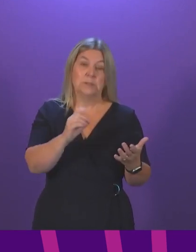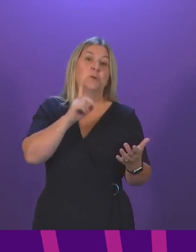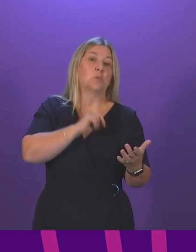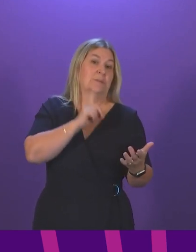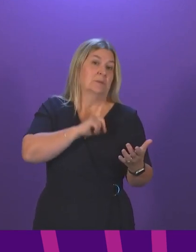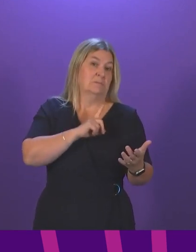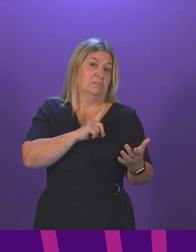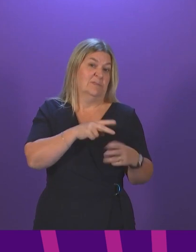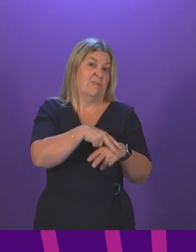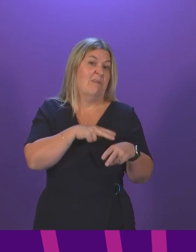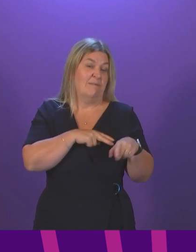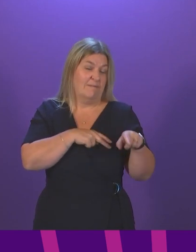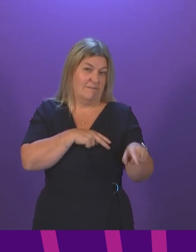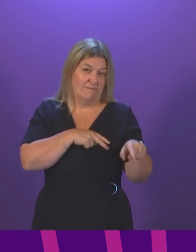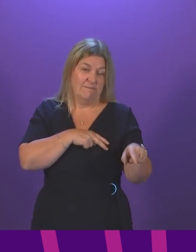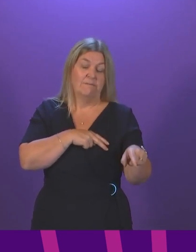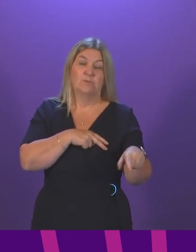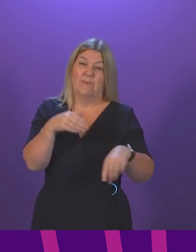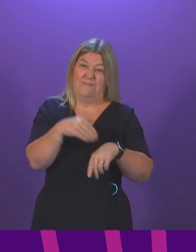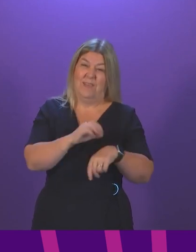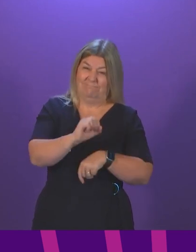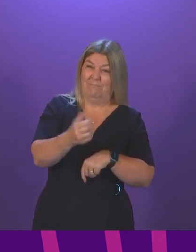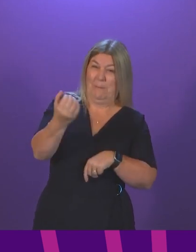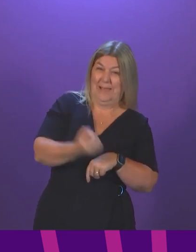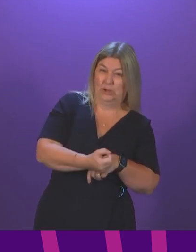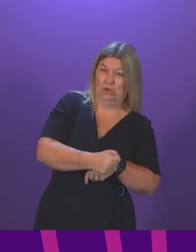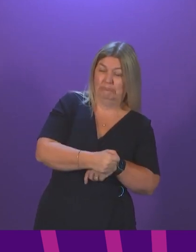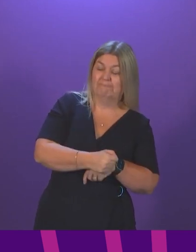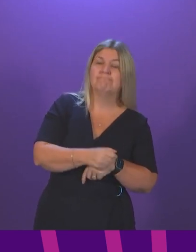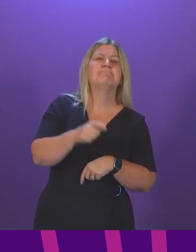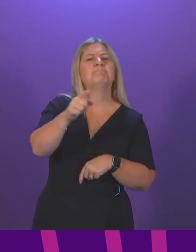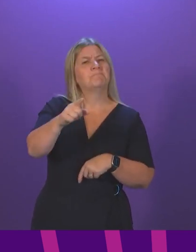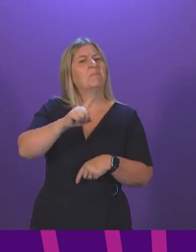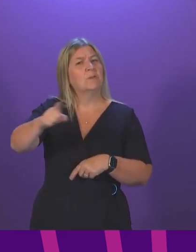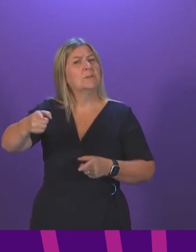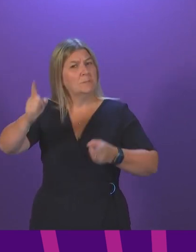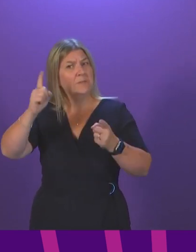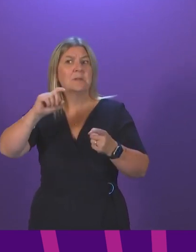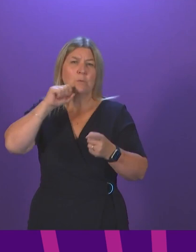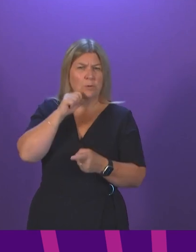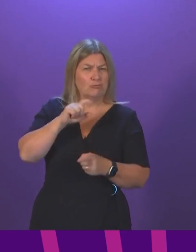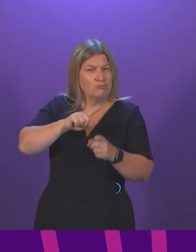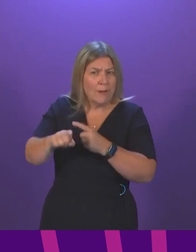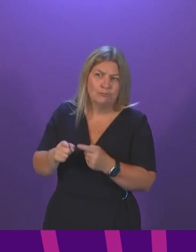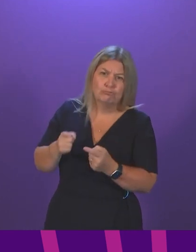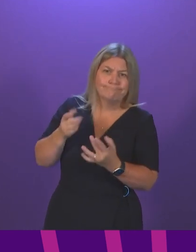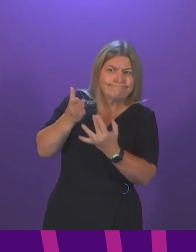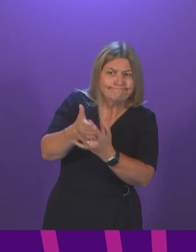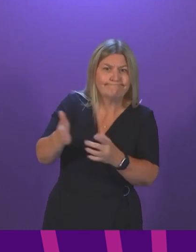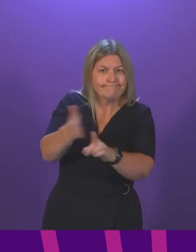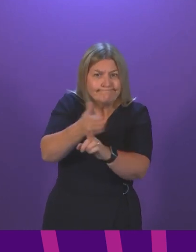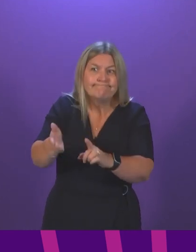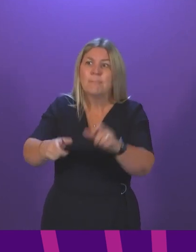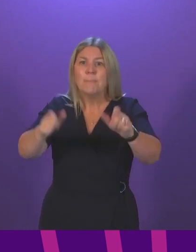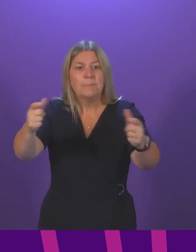40 per cent of their pension. Will the First Minister personally intervene to bring parties back to the table to stop these workers being thrown into pensioner